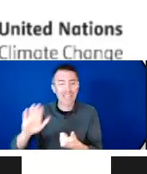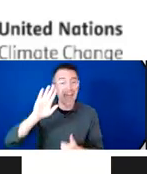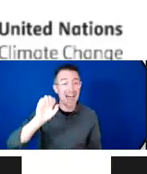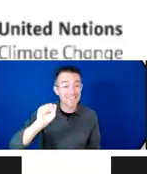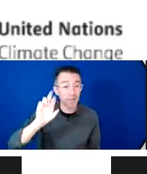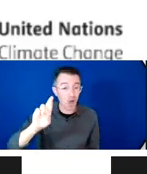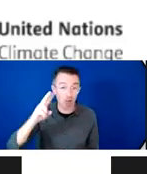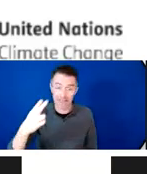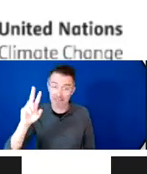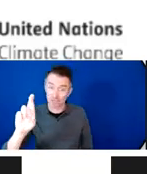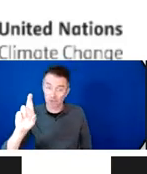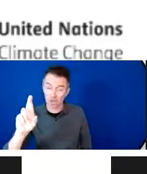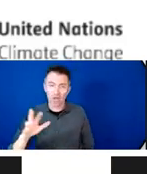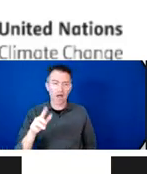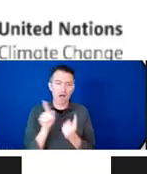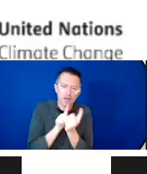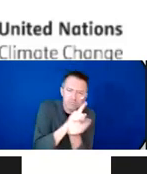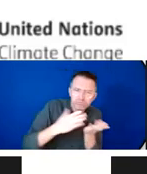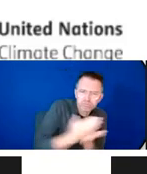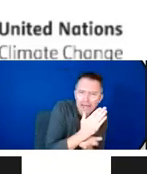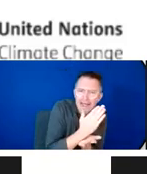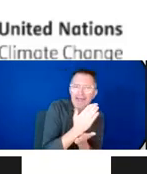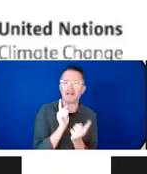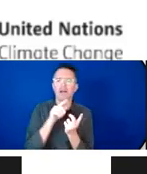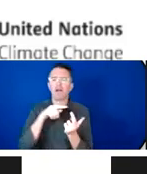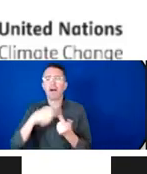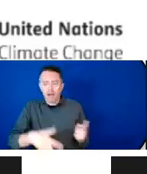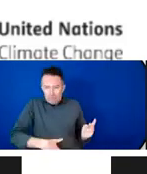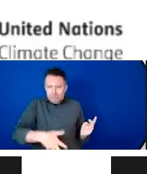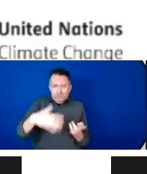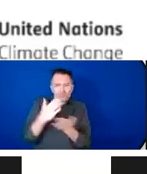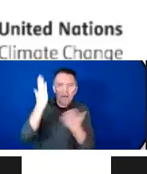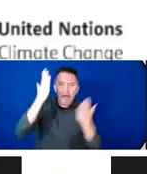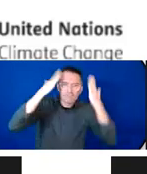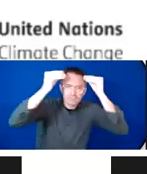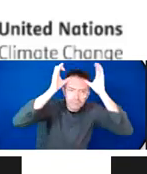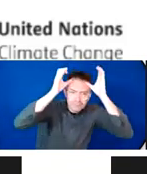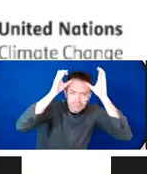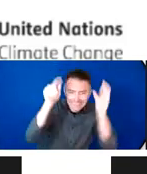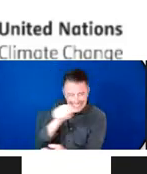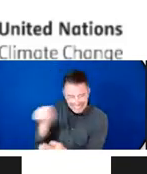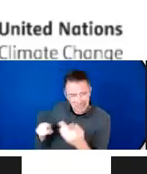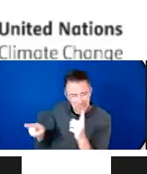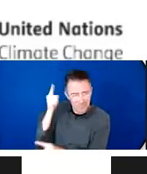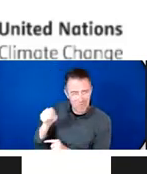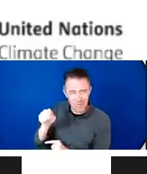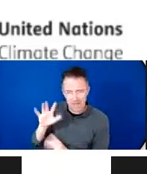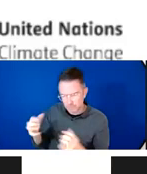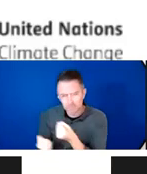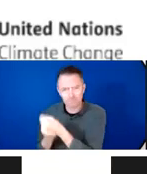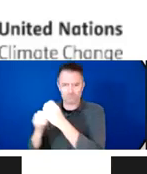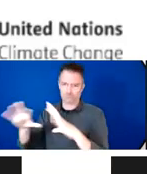And in turn, it is unravelling progress towards gender equality. Right now,